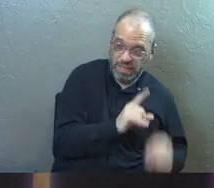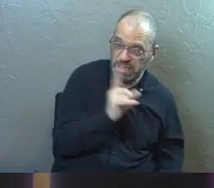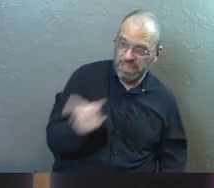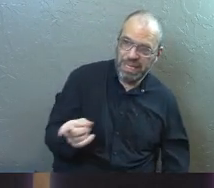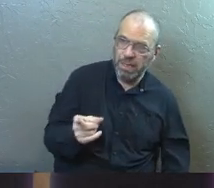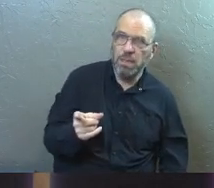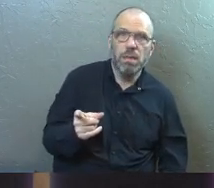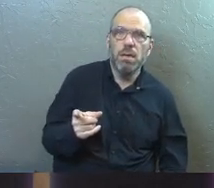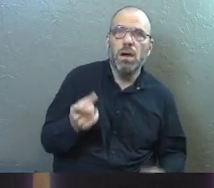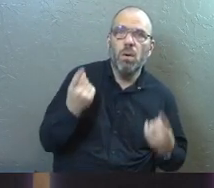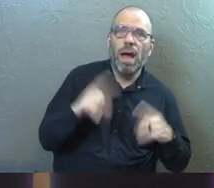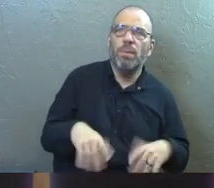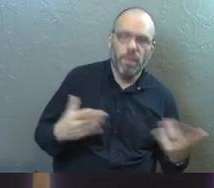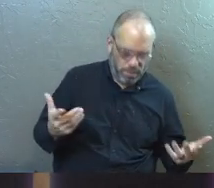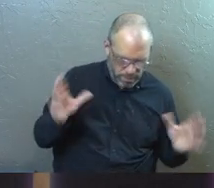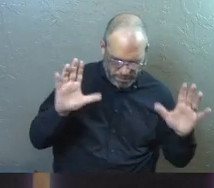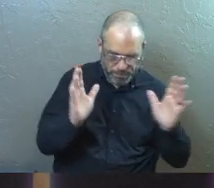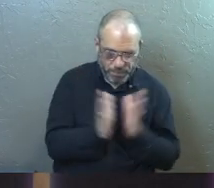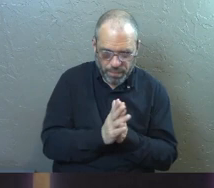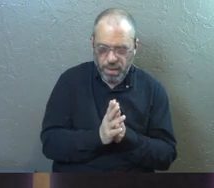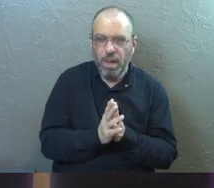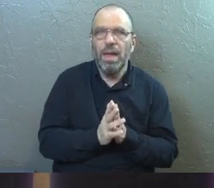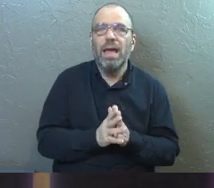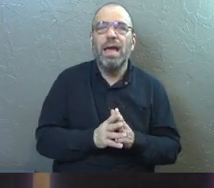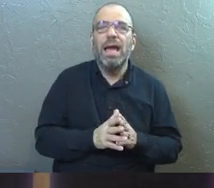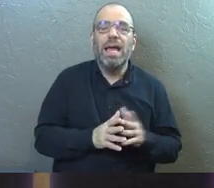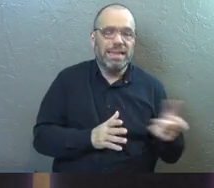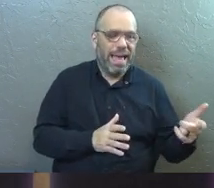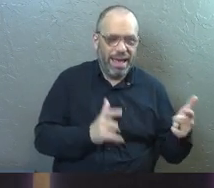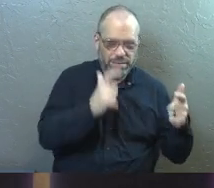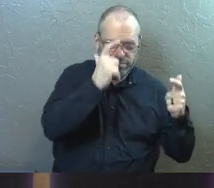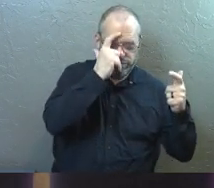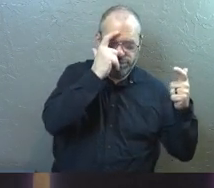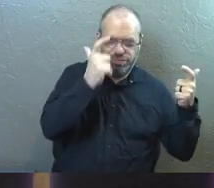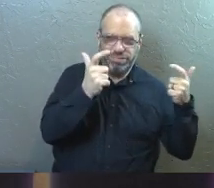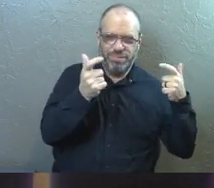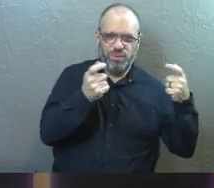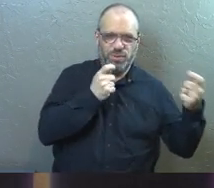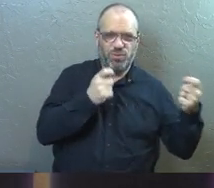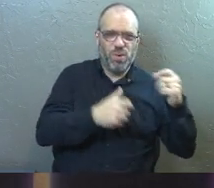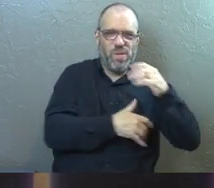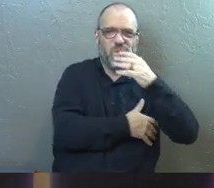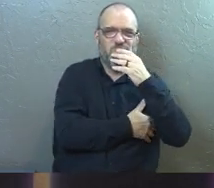what would have happened? First off, it would have fed their ego and their sense of control.